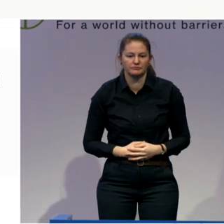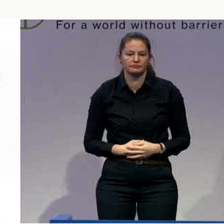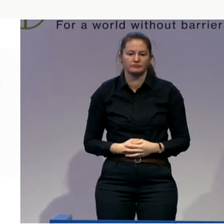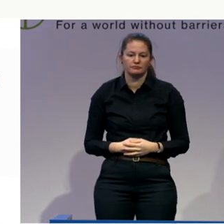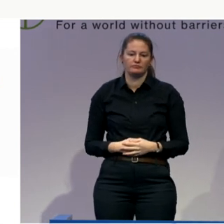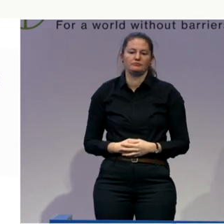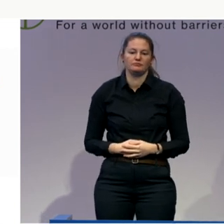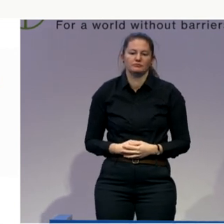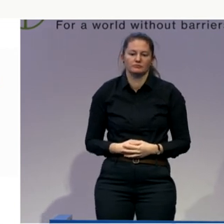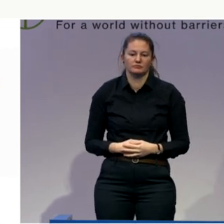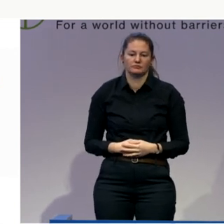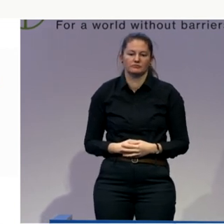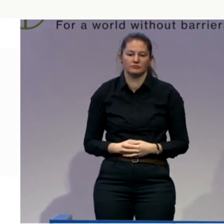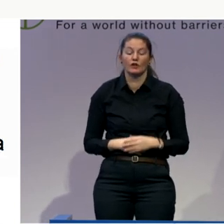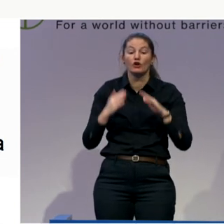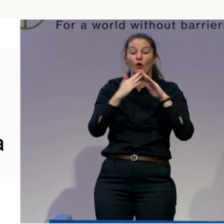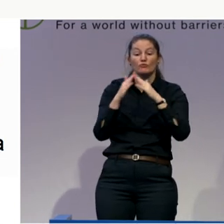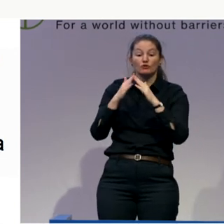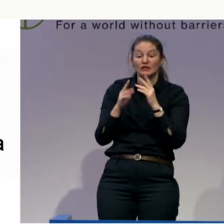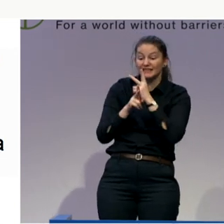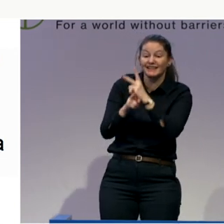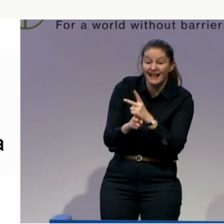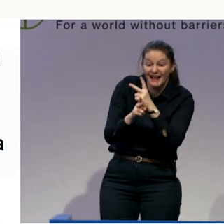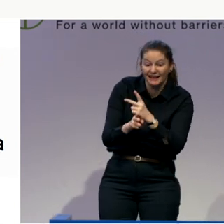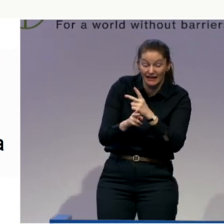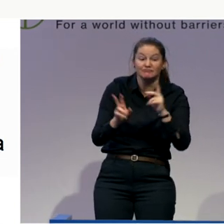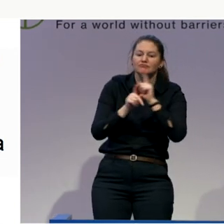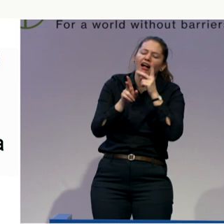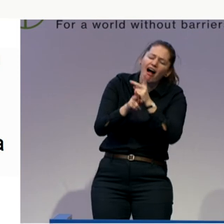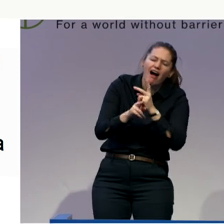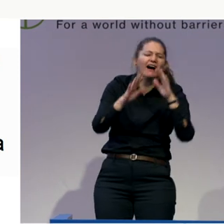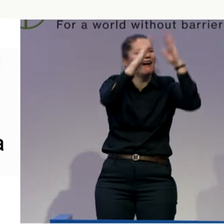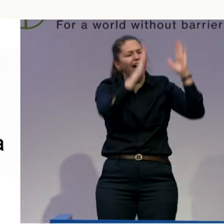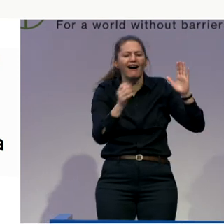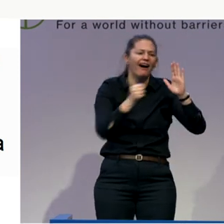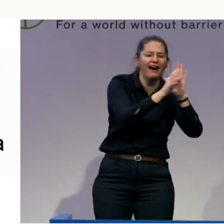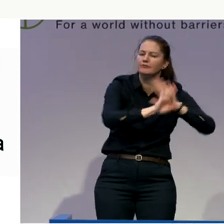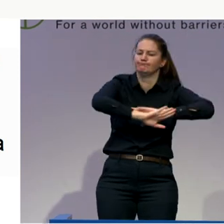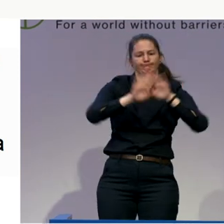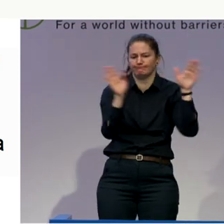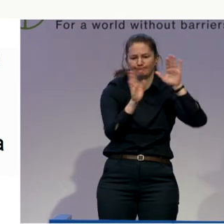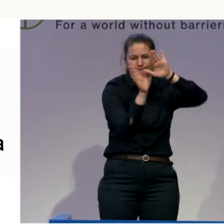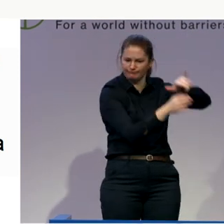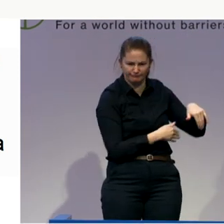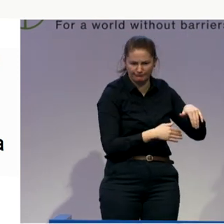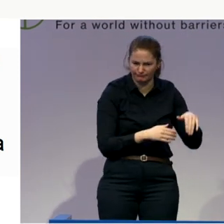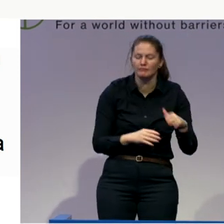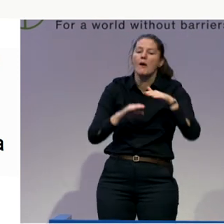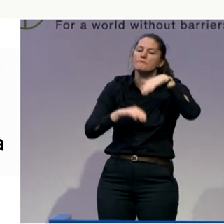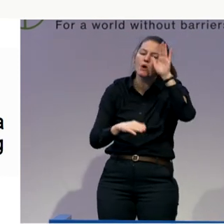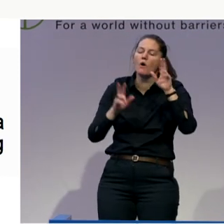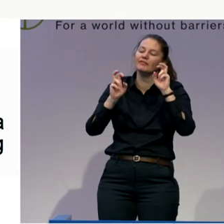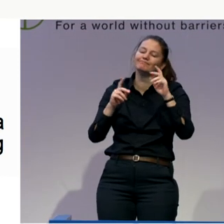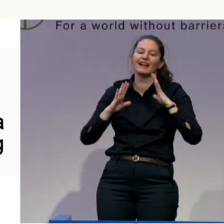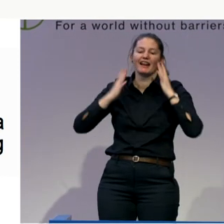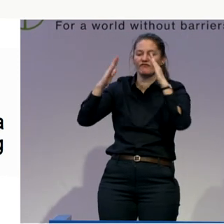total institutions or anything like that, but still group homes and stuff like that. And people